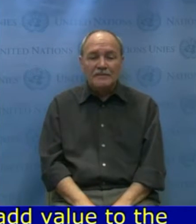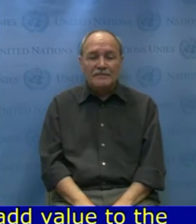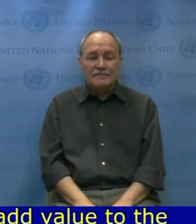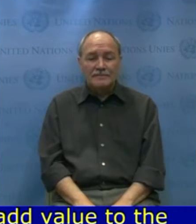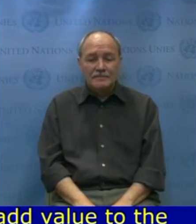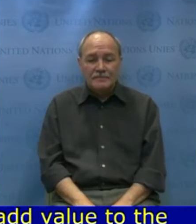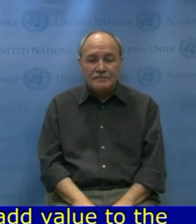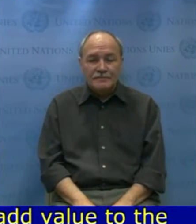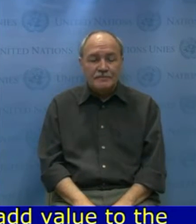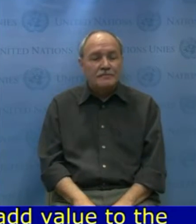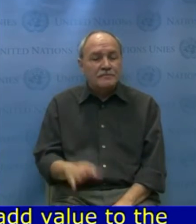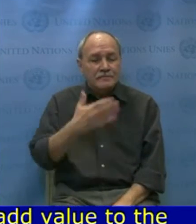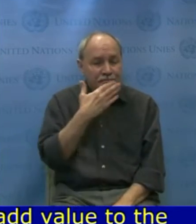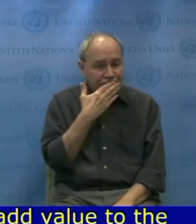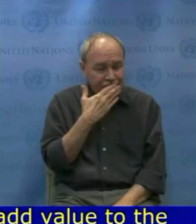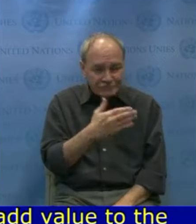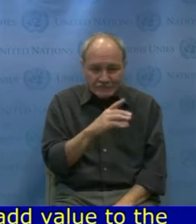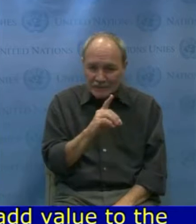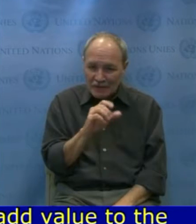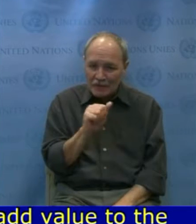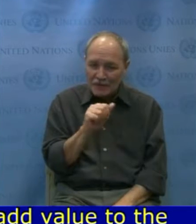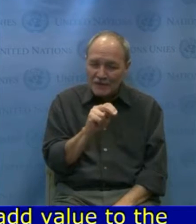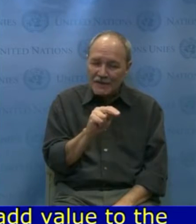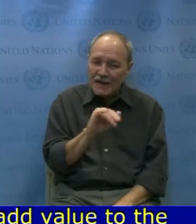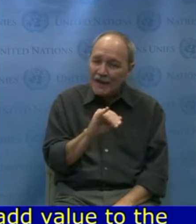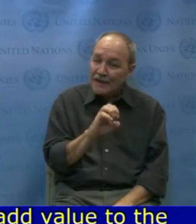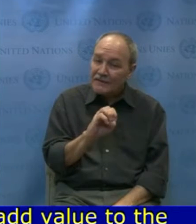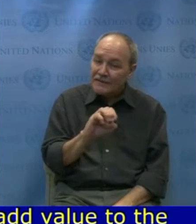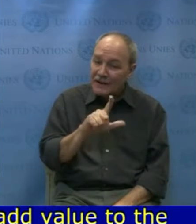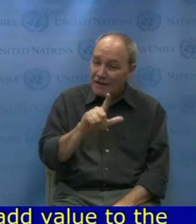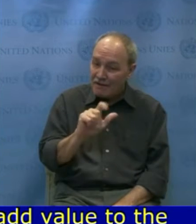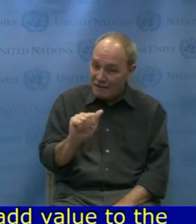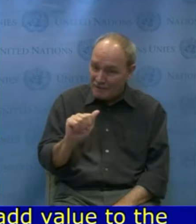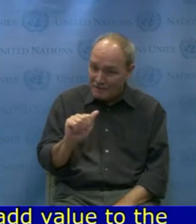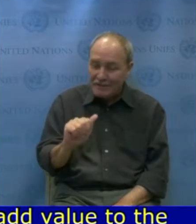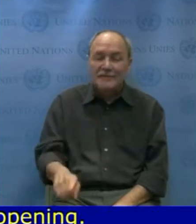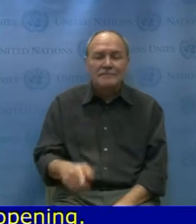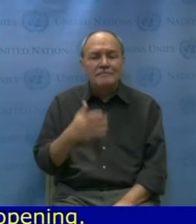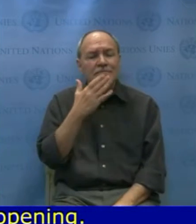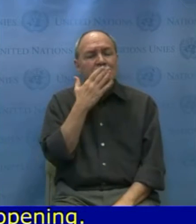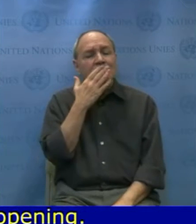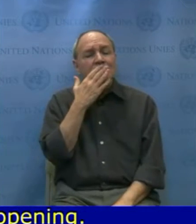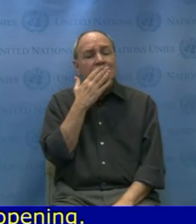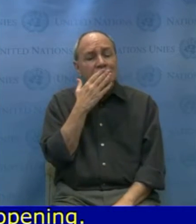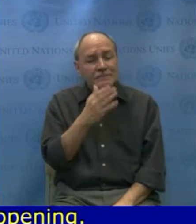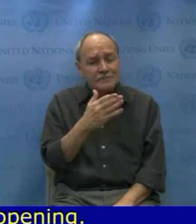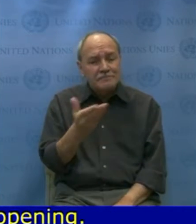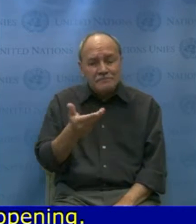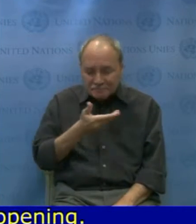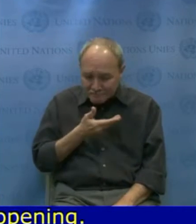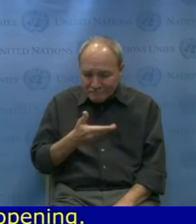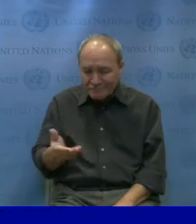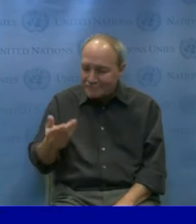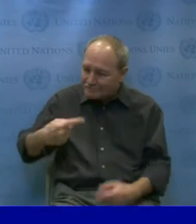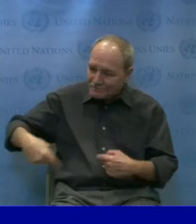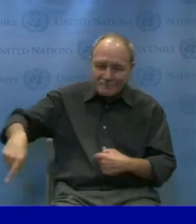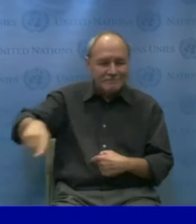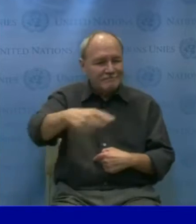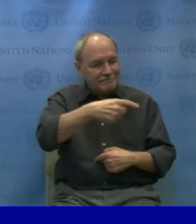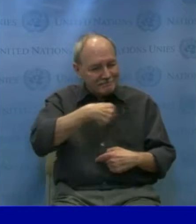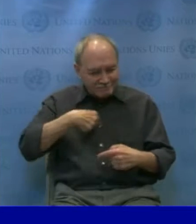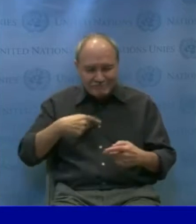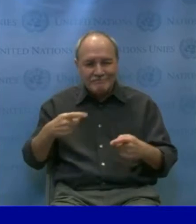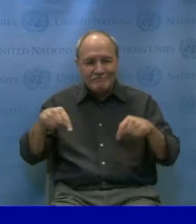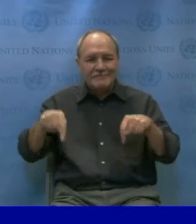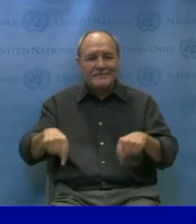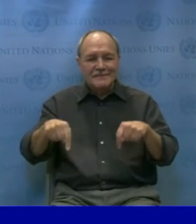Thank you, Daniela, and good afternoon, and thank you for inviting us to this event today in this International Day of Persons with Disabilities.